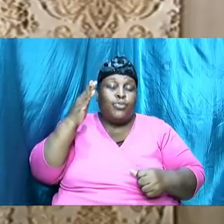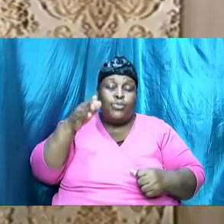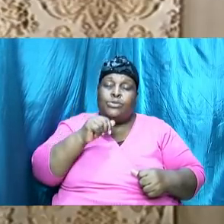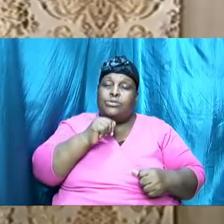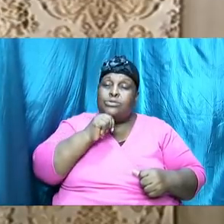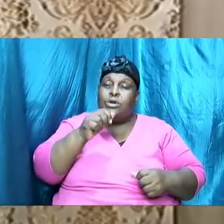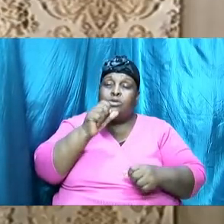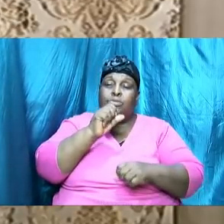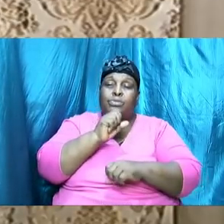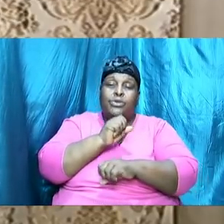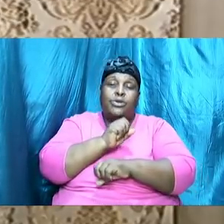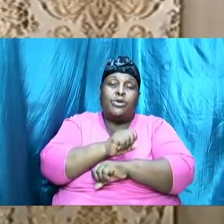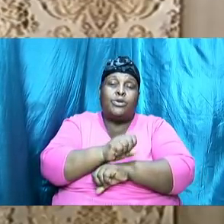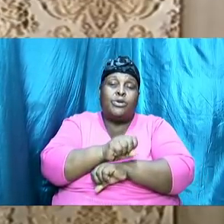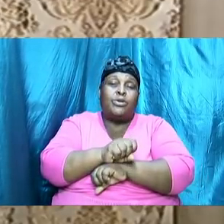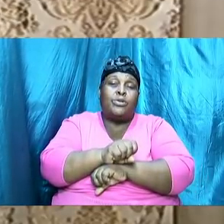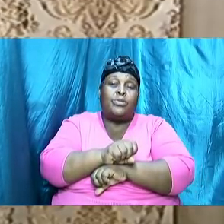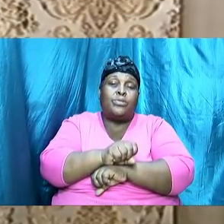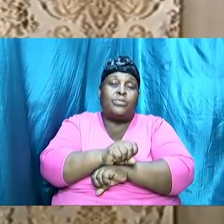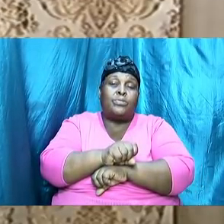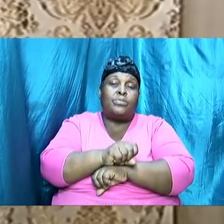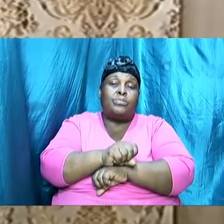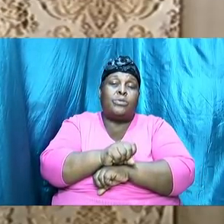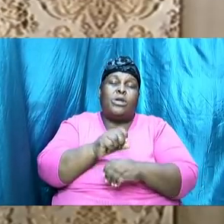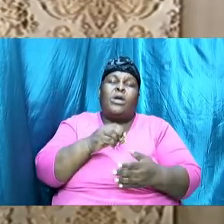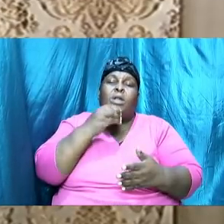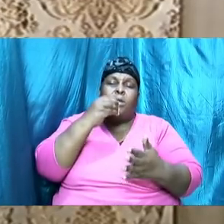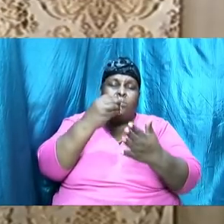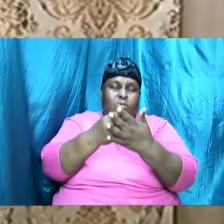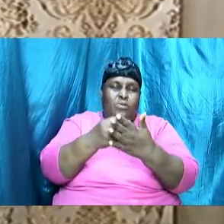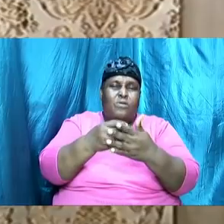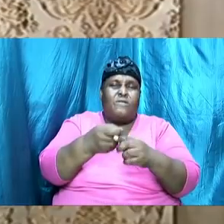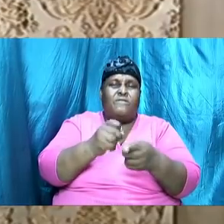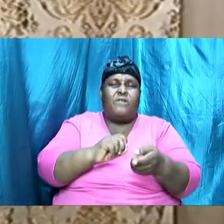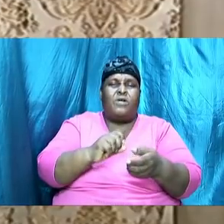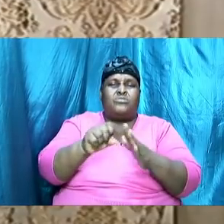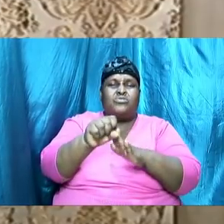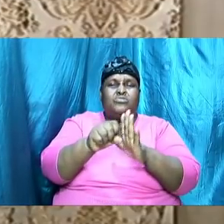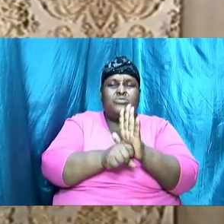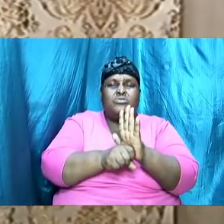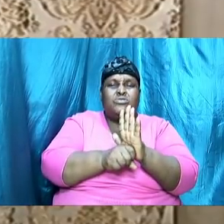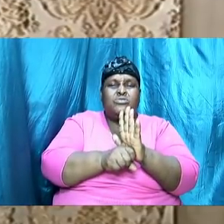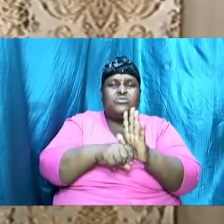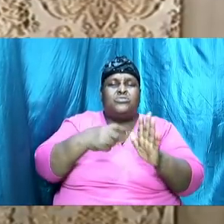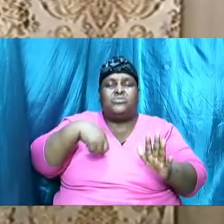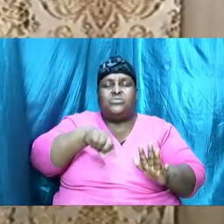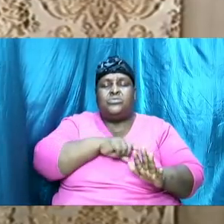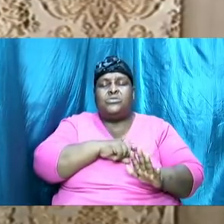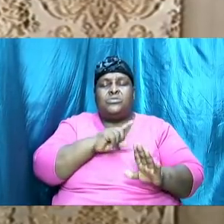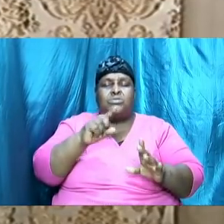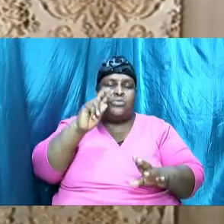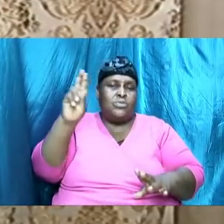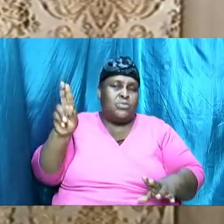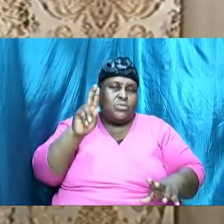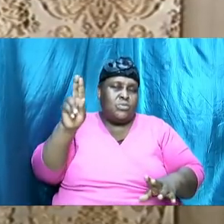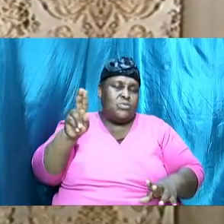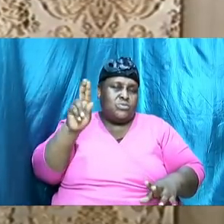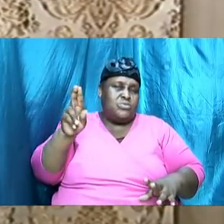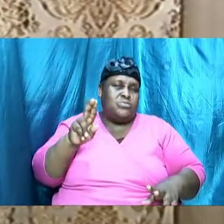scriptures because we're going to use not what the popular culture uses